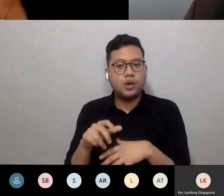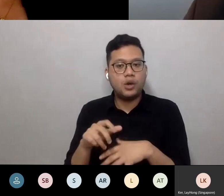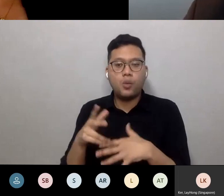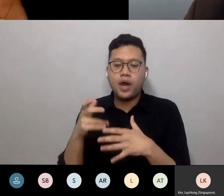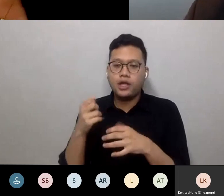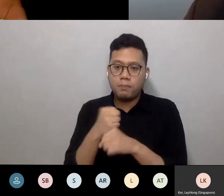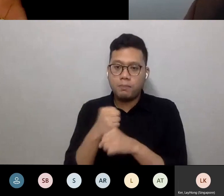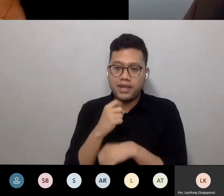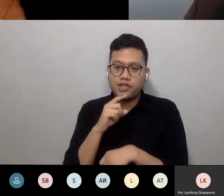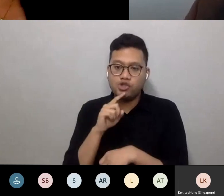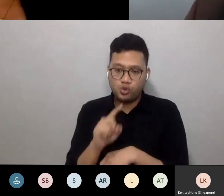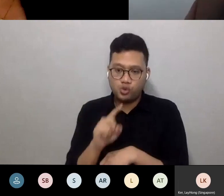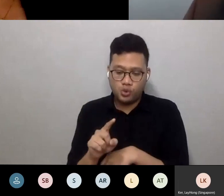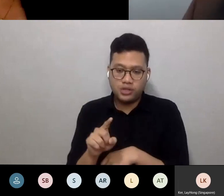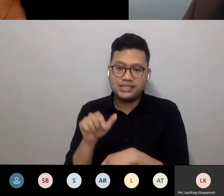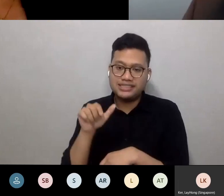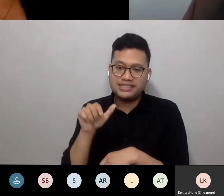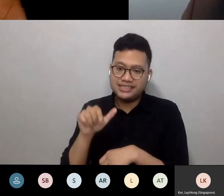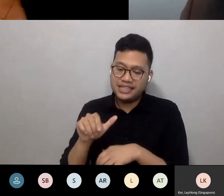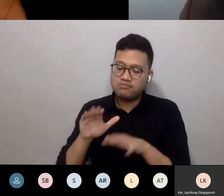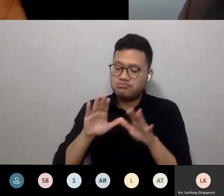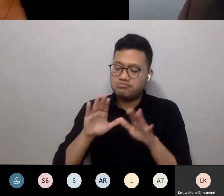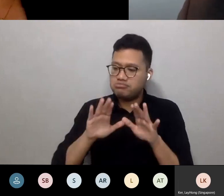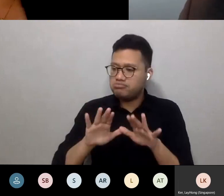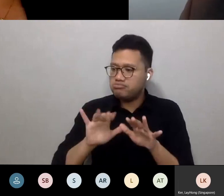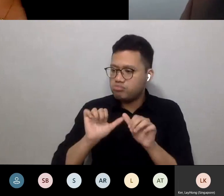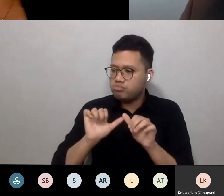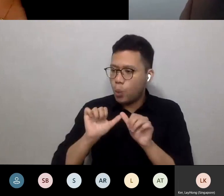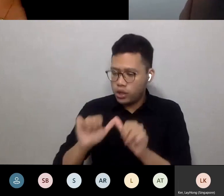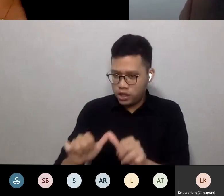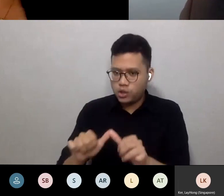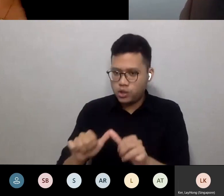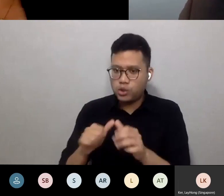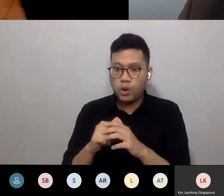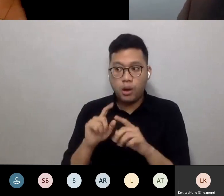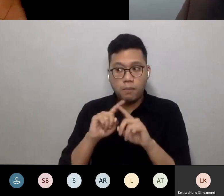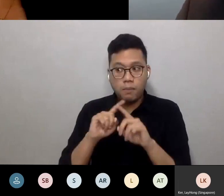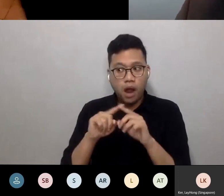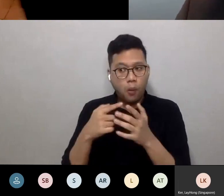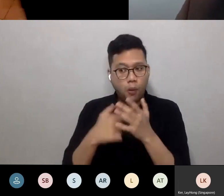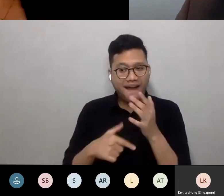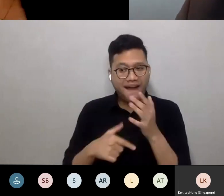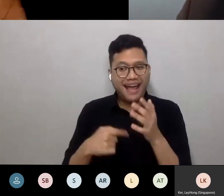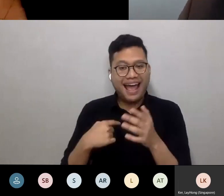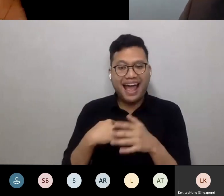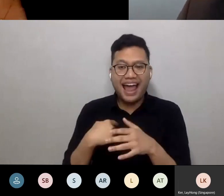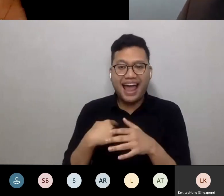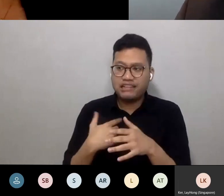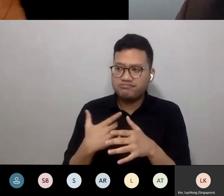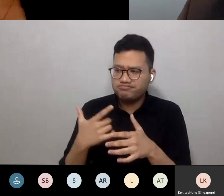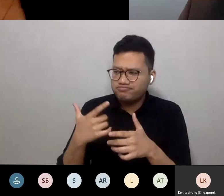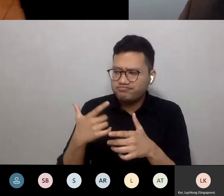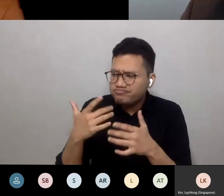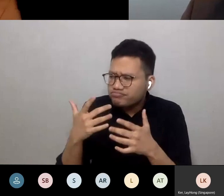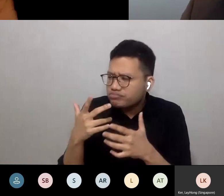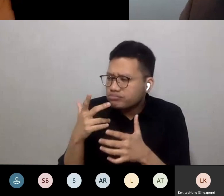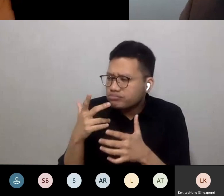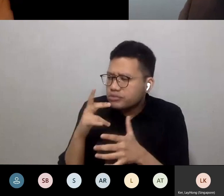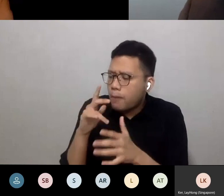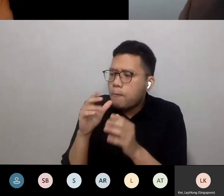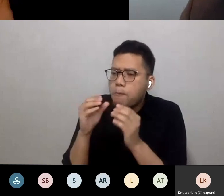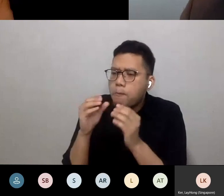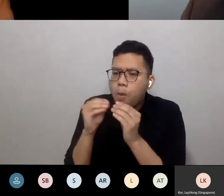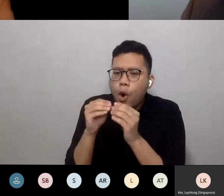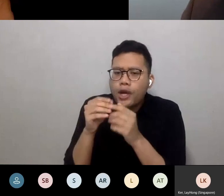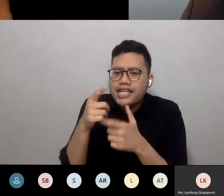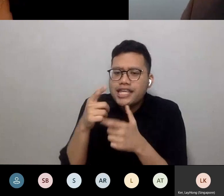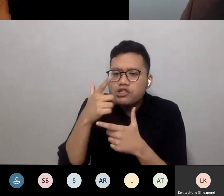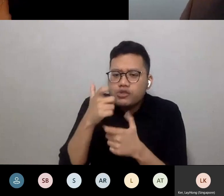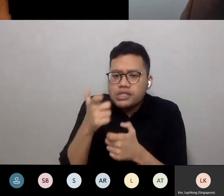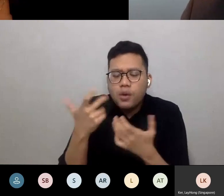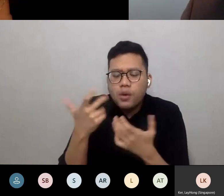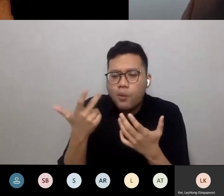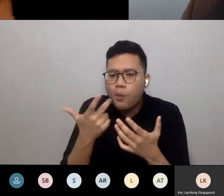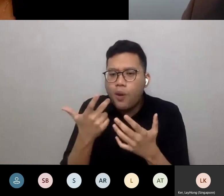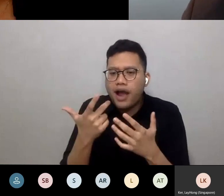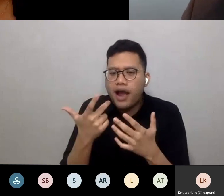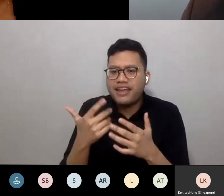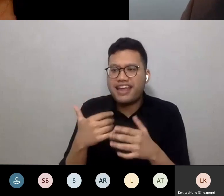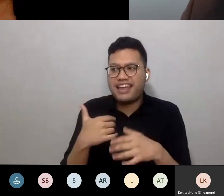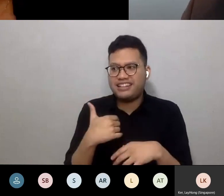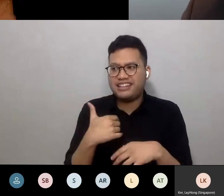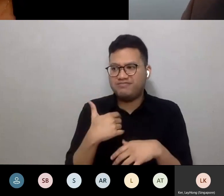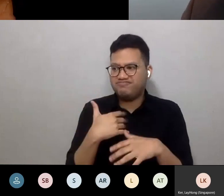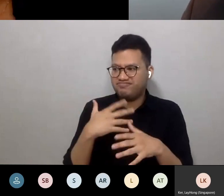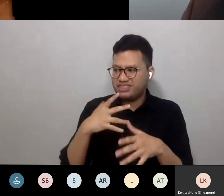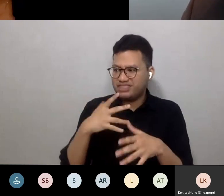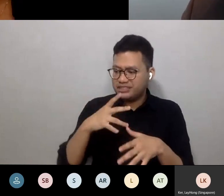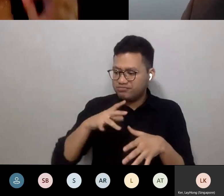that that sort of is maintained. What I'll be very keen to see is how we can be shifting from the 86 million barrels of oil